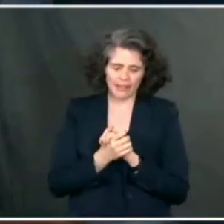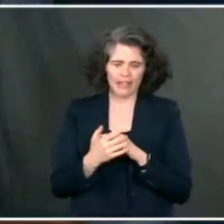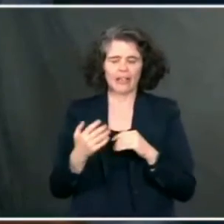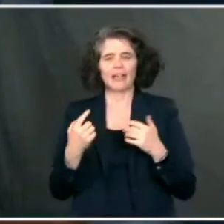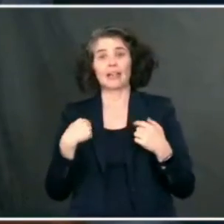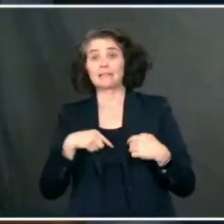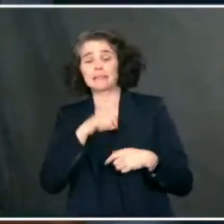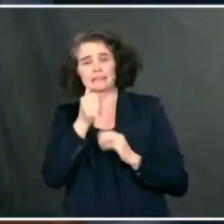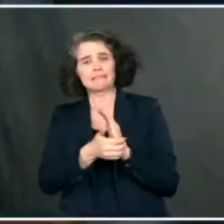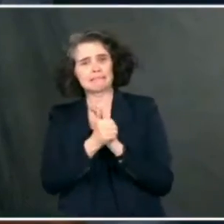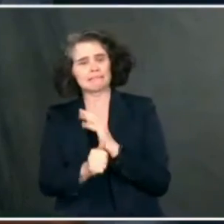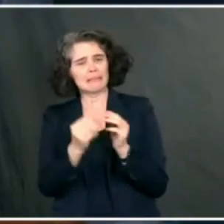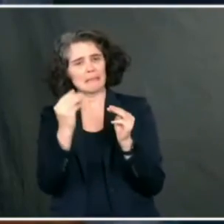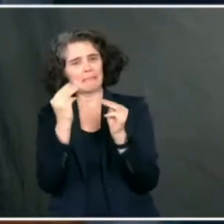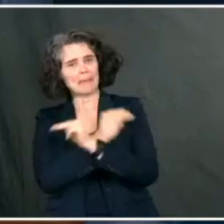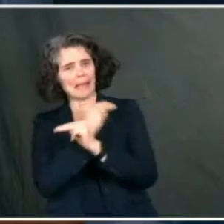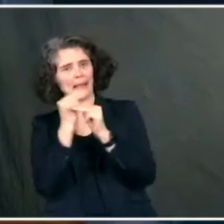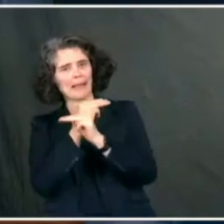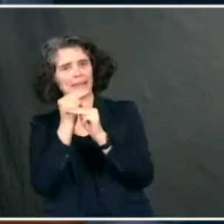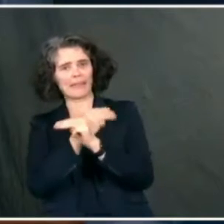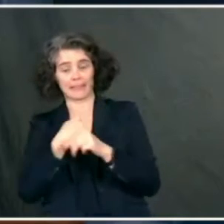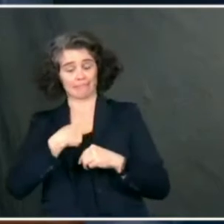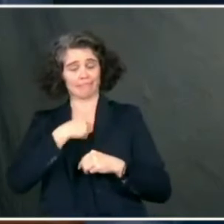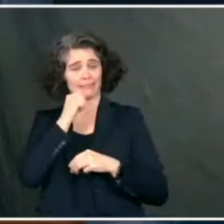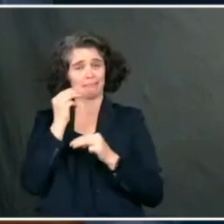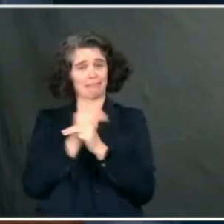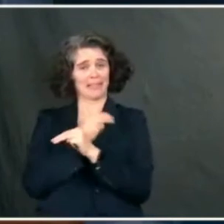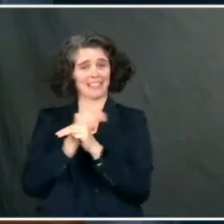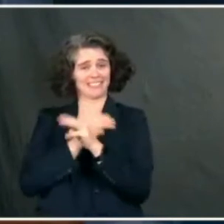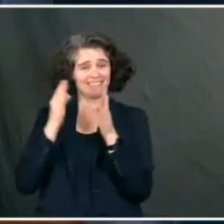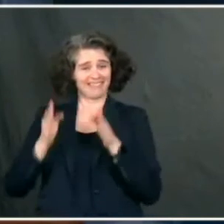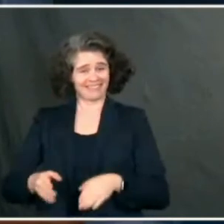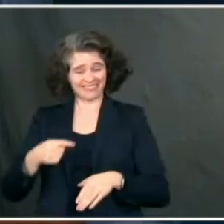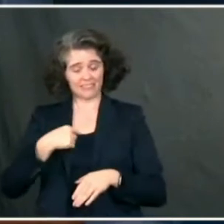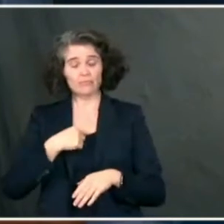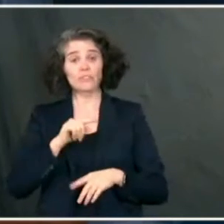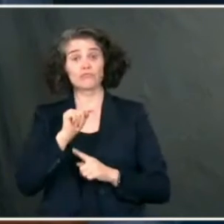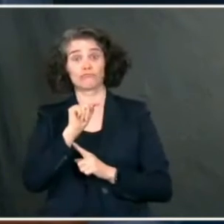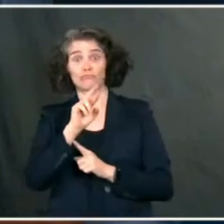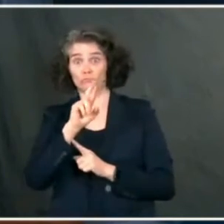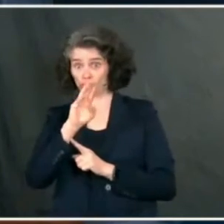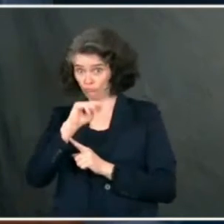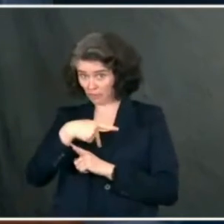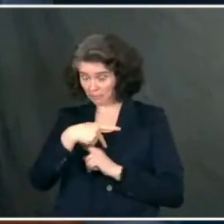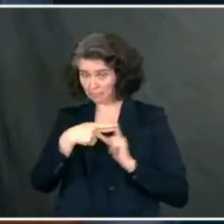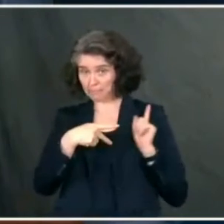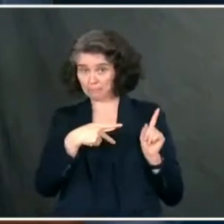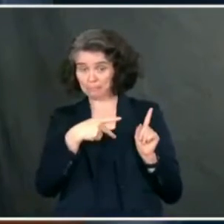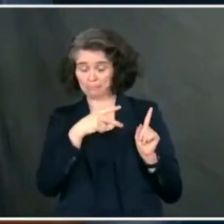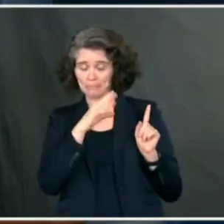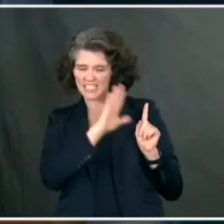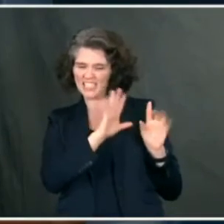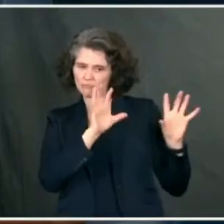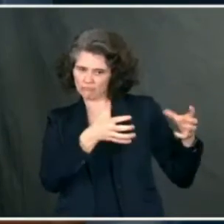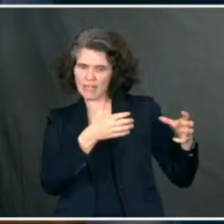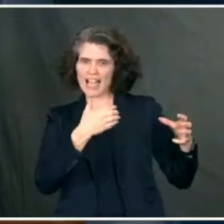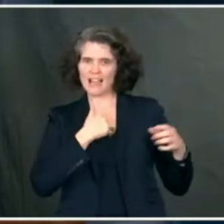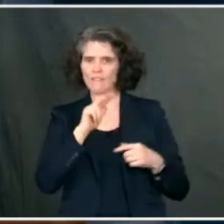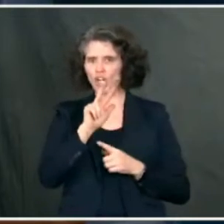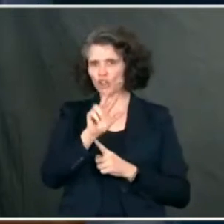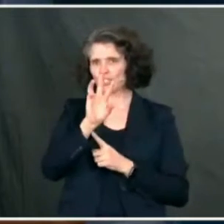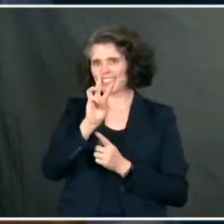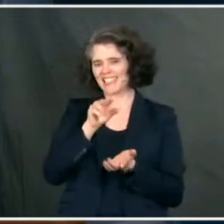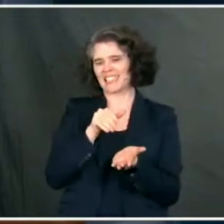So I asked our team to do a little math on this. So the Trump administration was given 36 million doses when they were in office